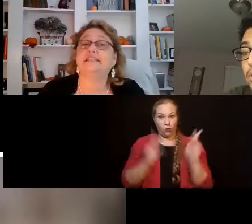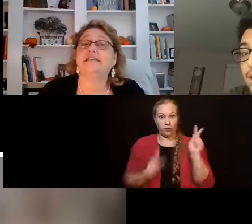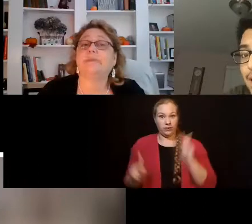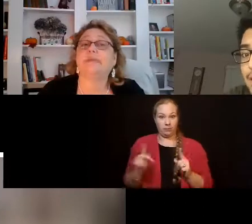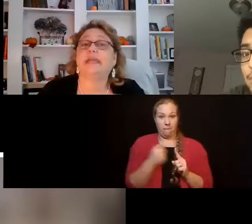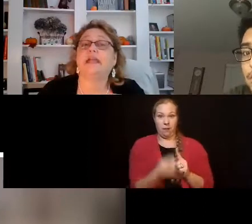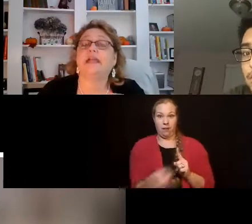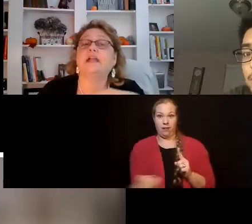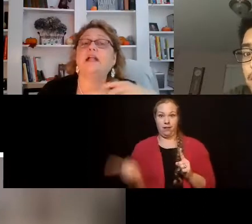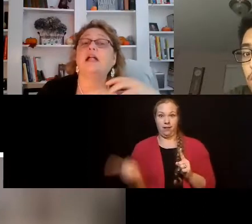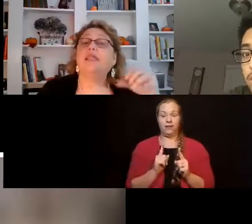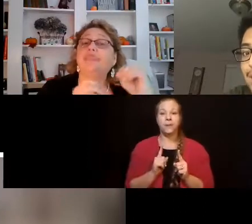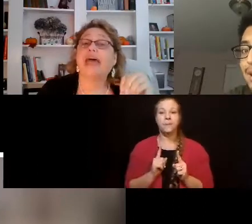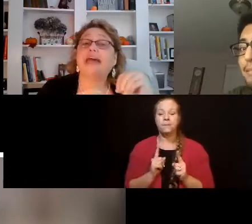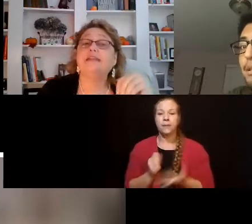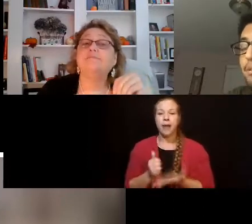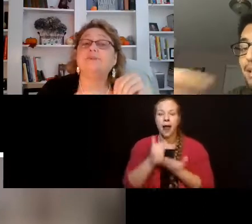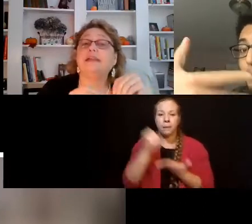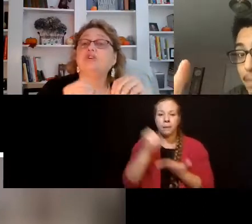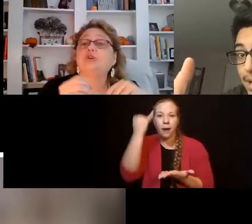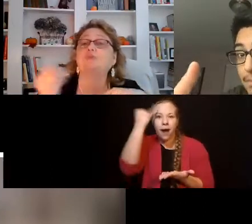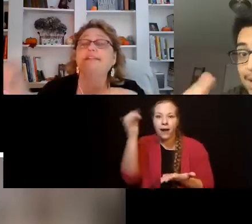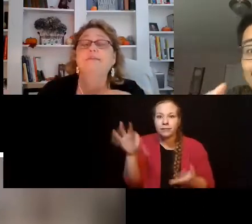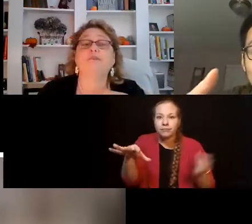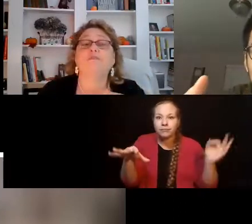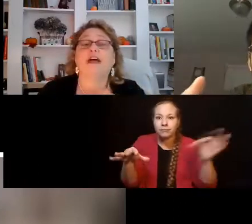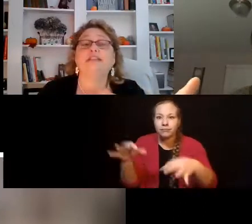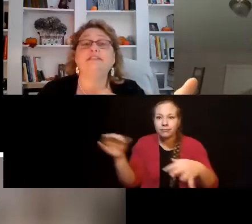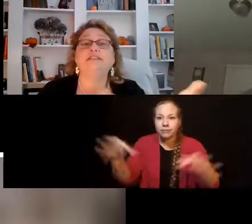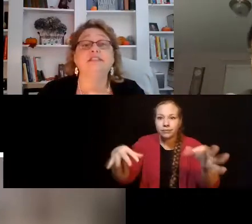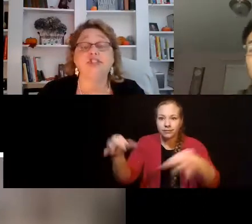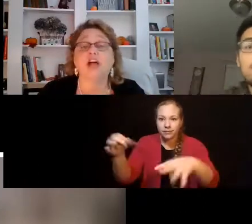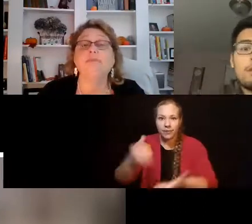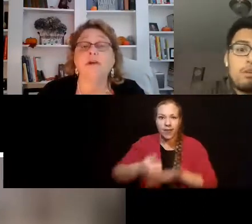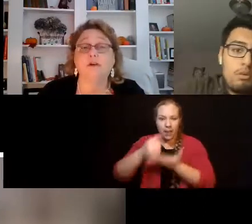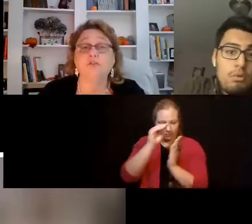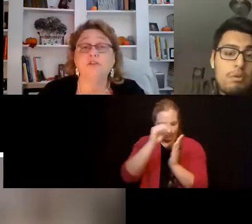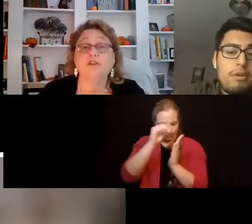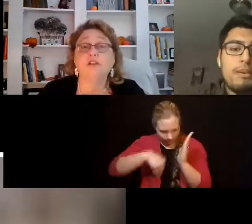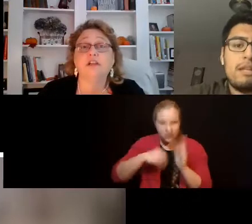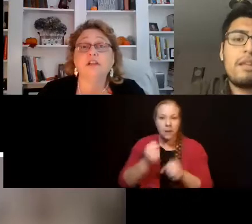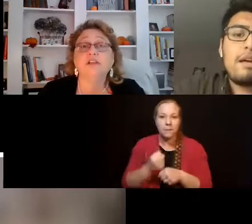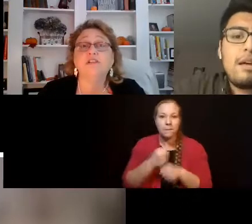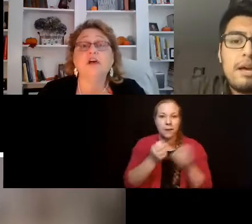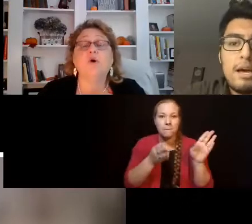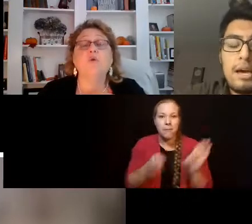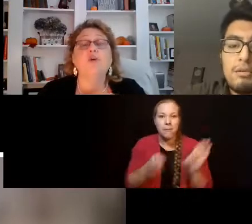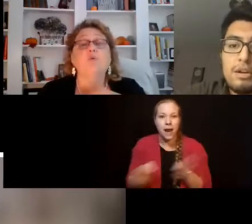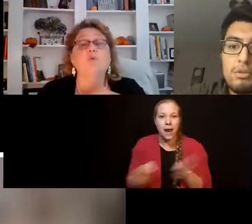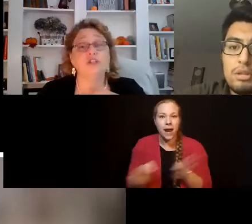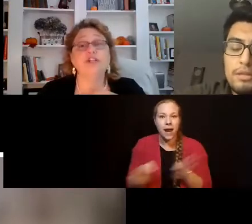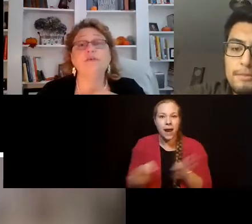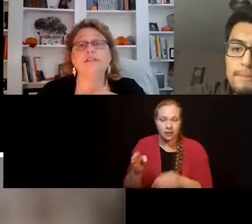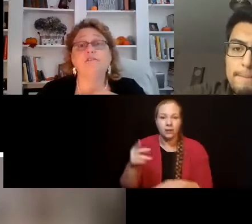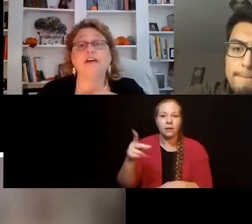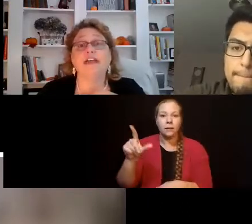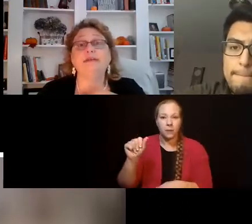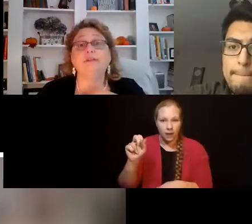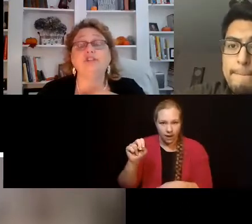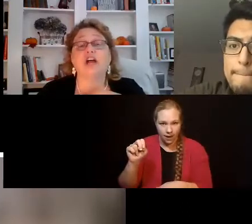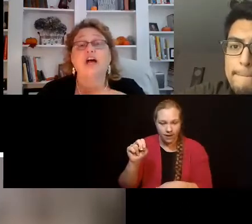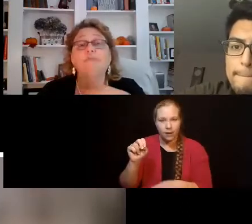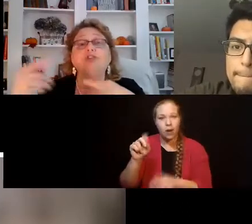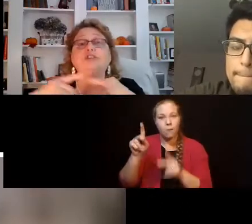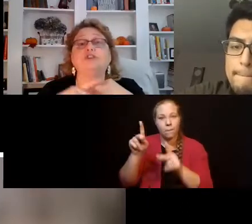things into that plan. That information was then provided to the job coach. So, when she went to